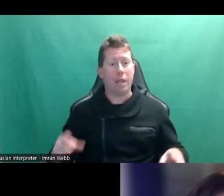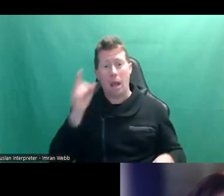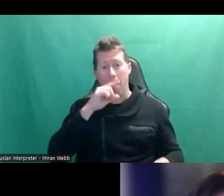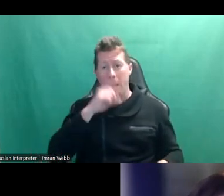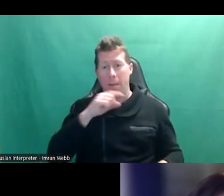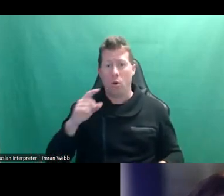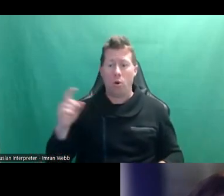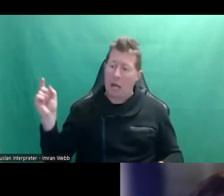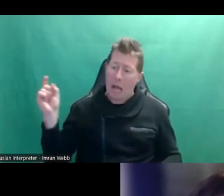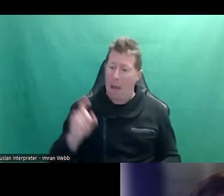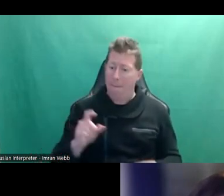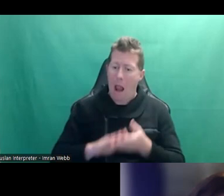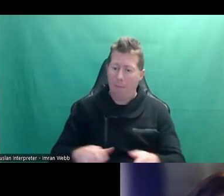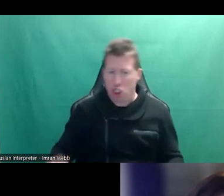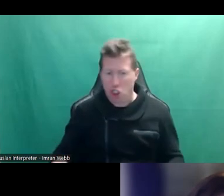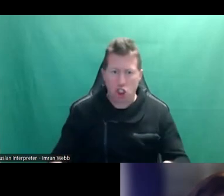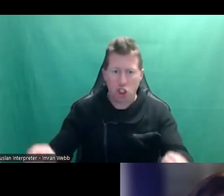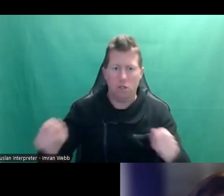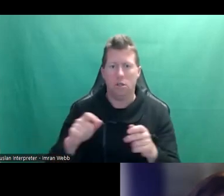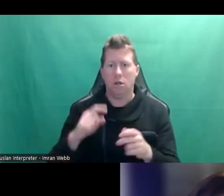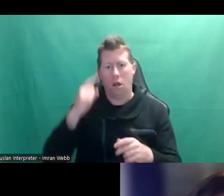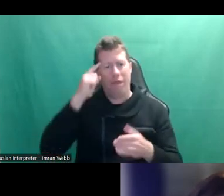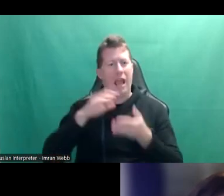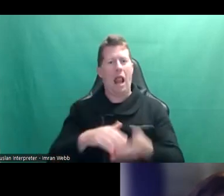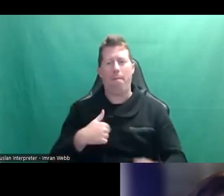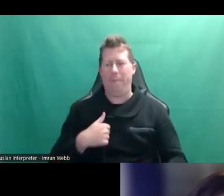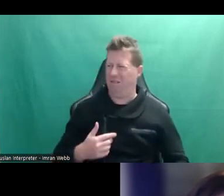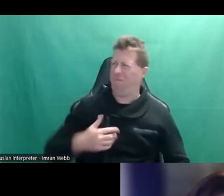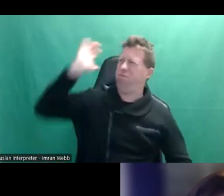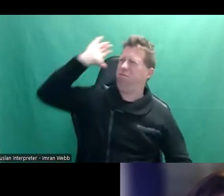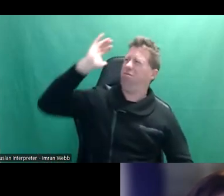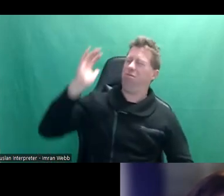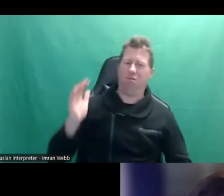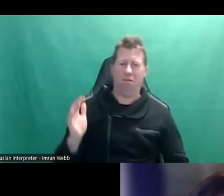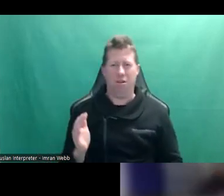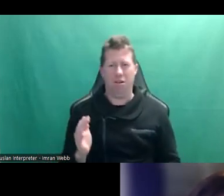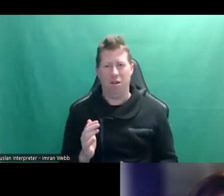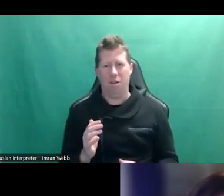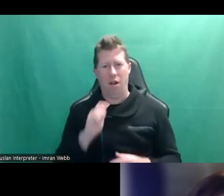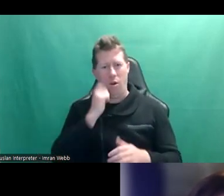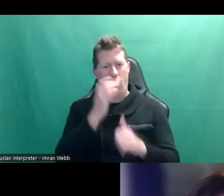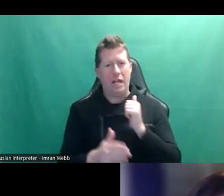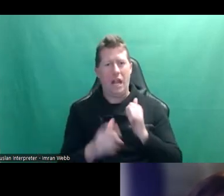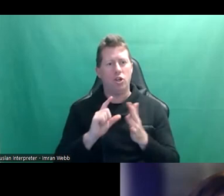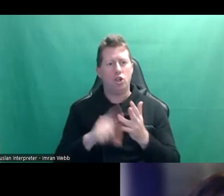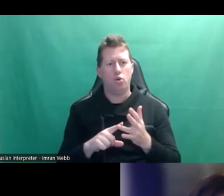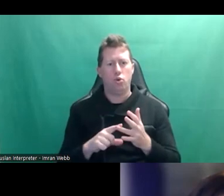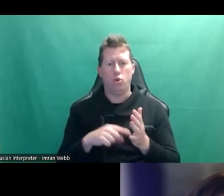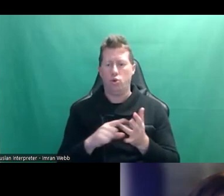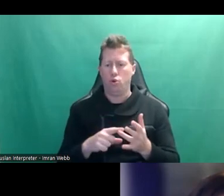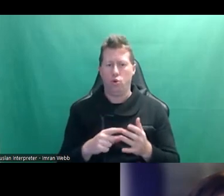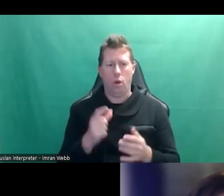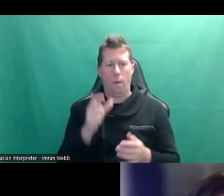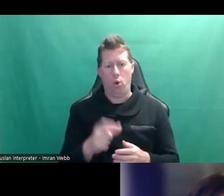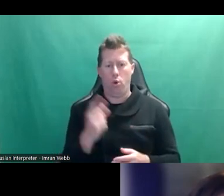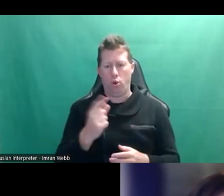and push you, um, because they think they're being helpful. Um, but the, but the, they would never do that to an able-bodied person, you